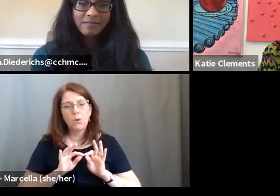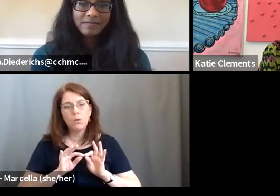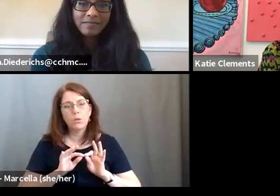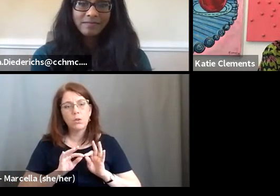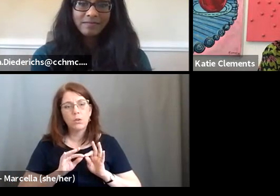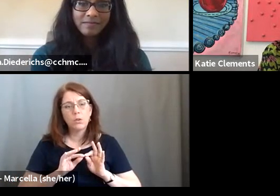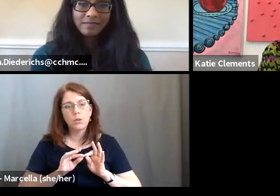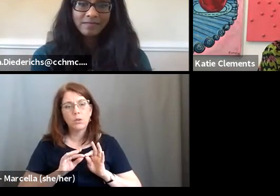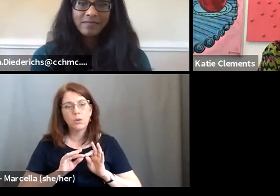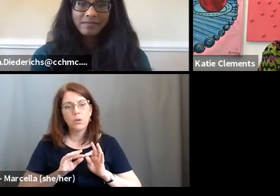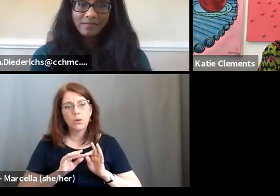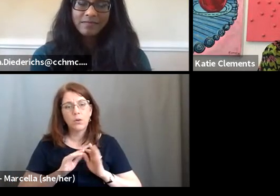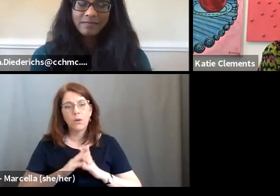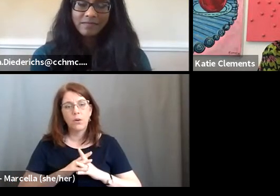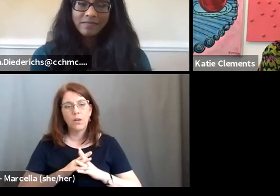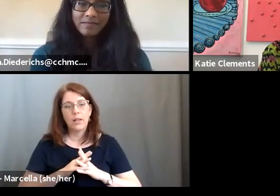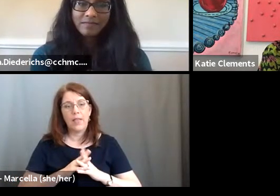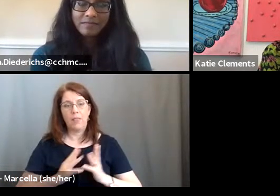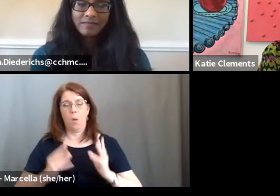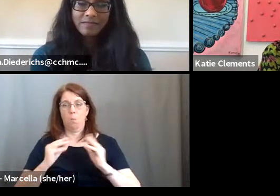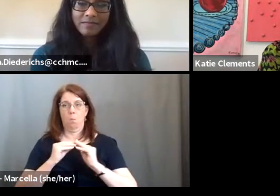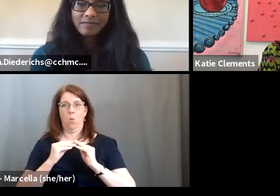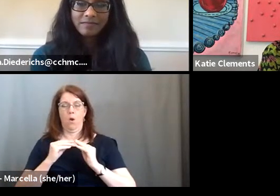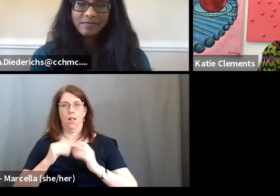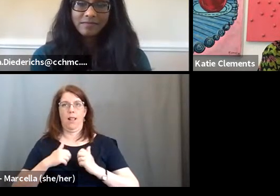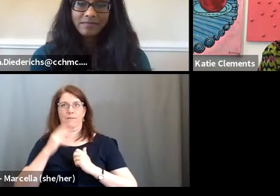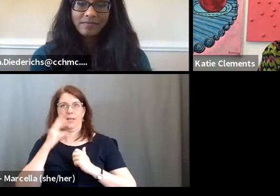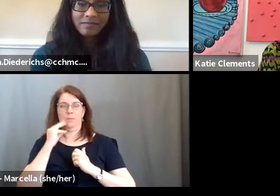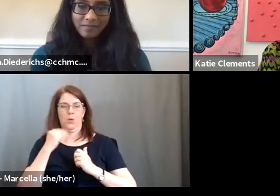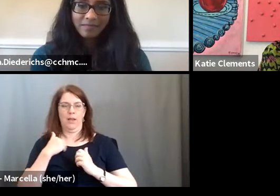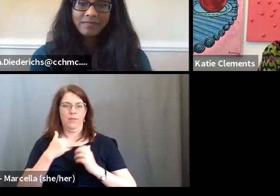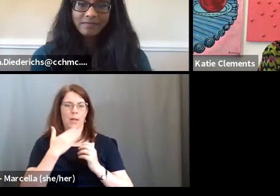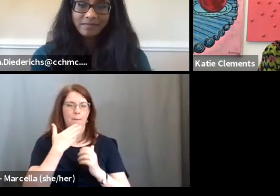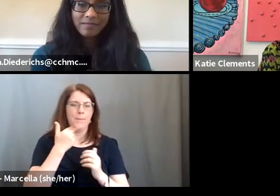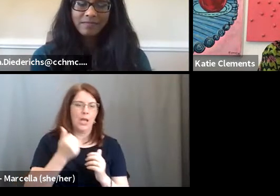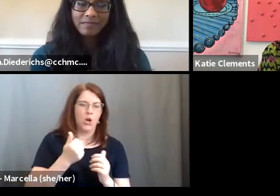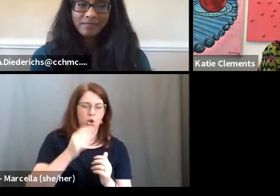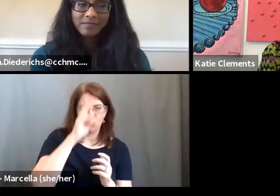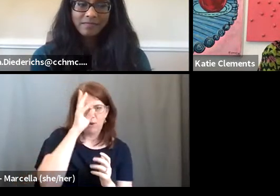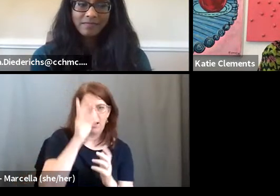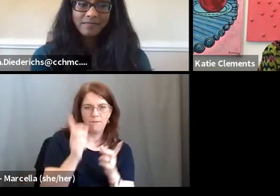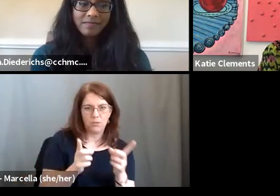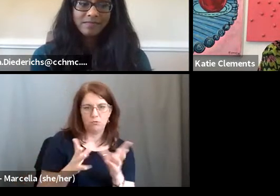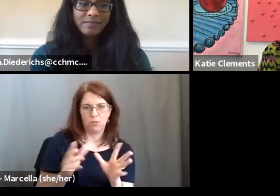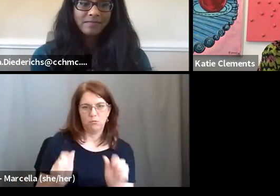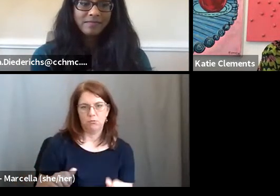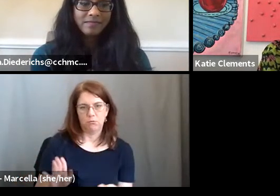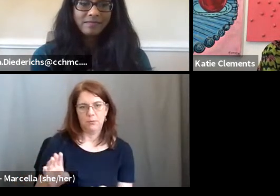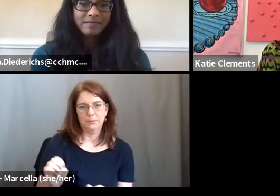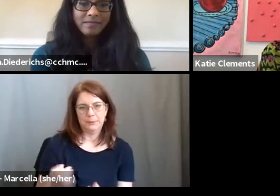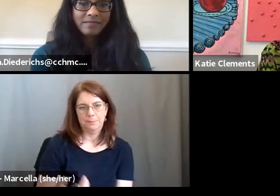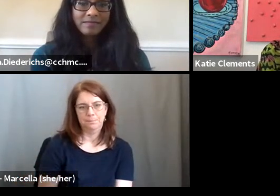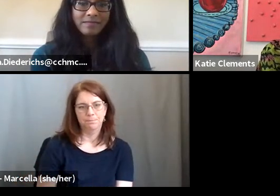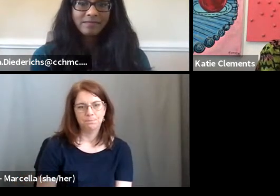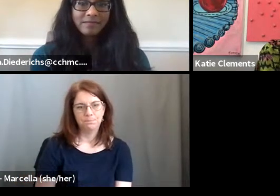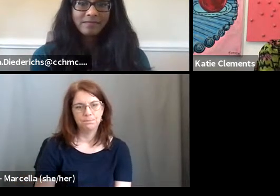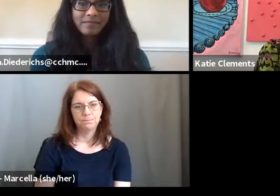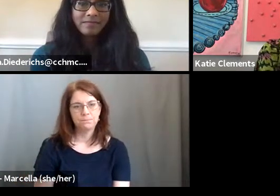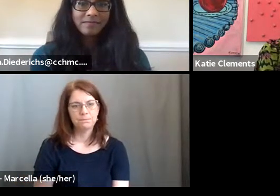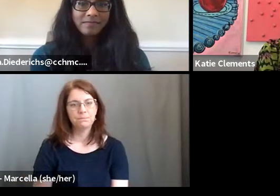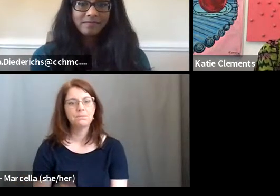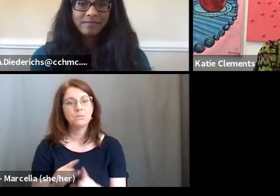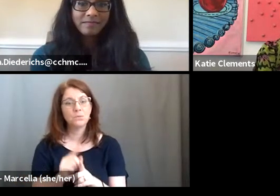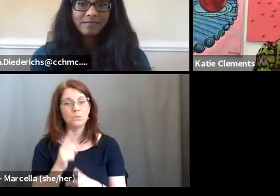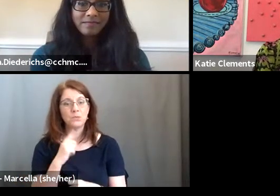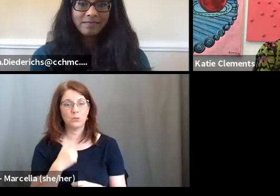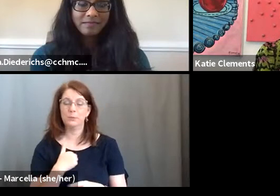that I think the richer life experience, you have the better director, creative director you can be. Um, and, um, so for